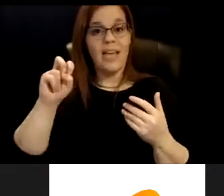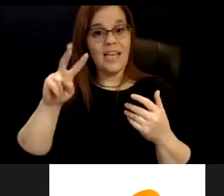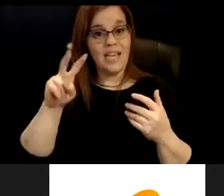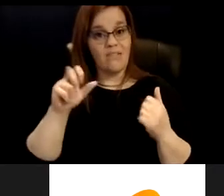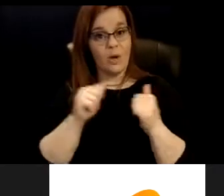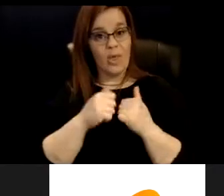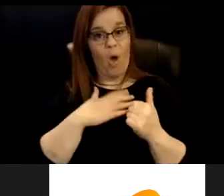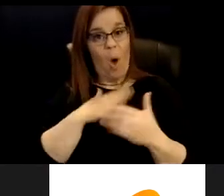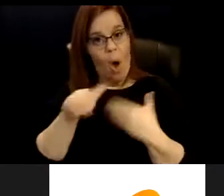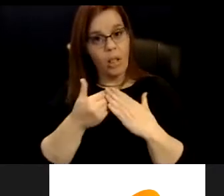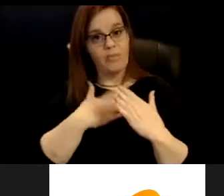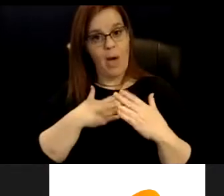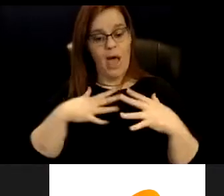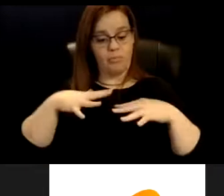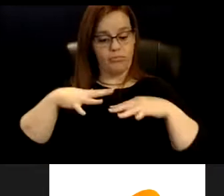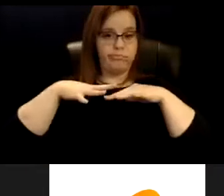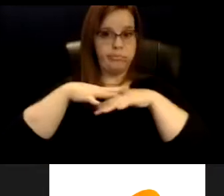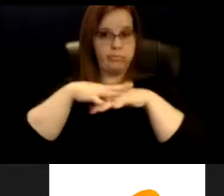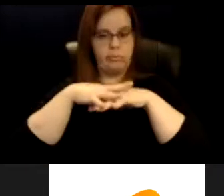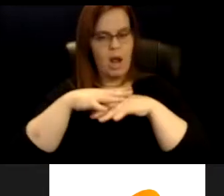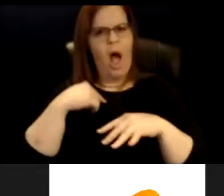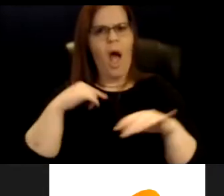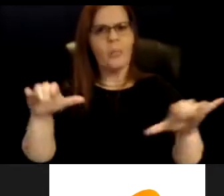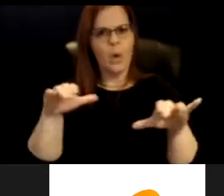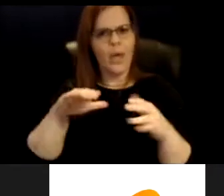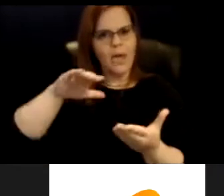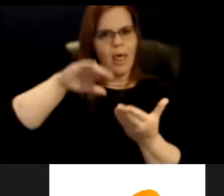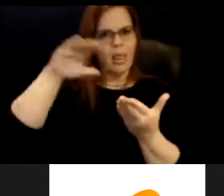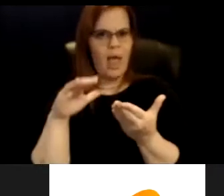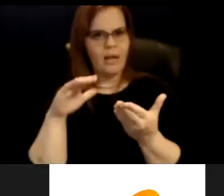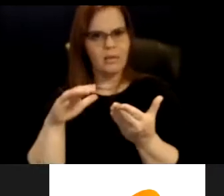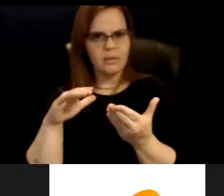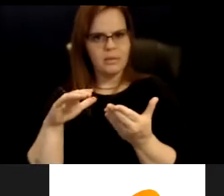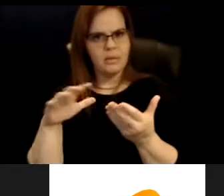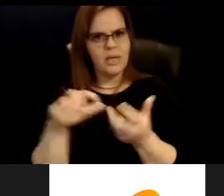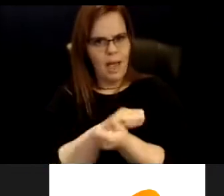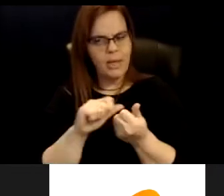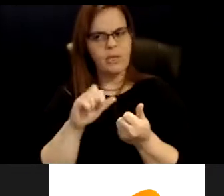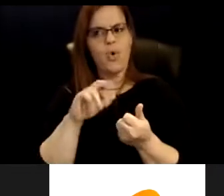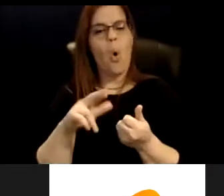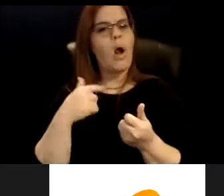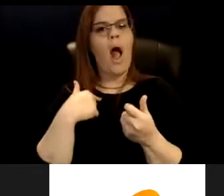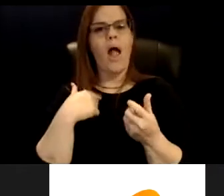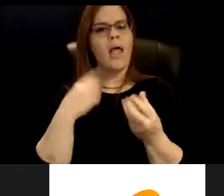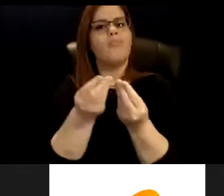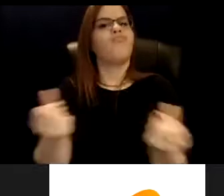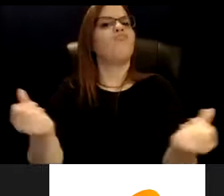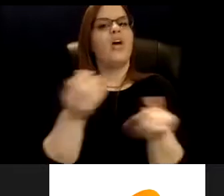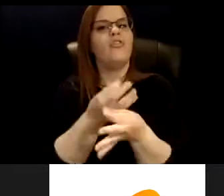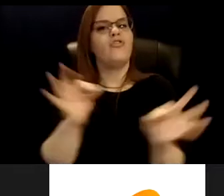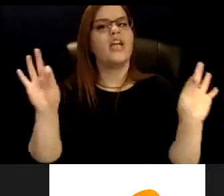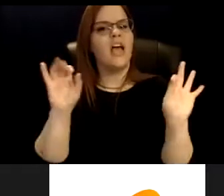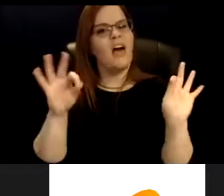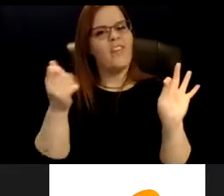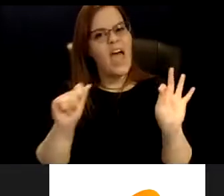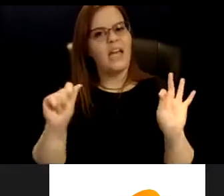that I am blameless or I am, um, resolved of anything of, of, of